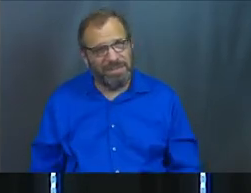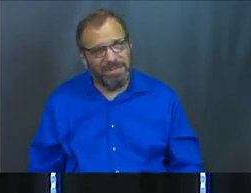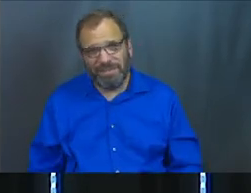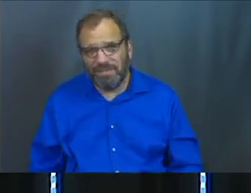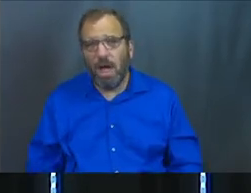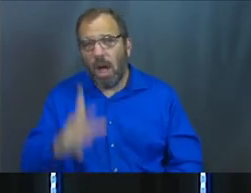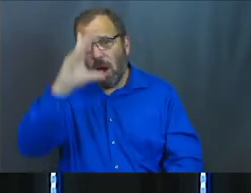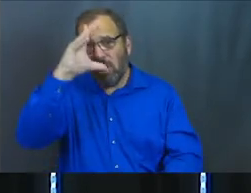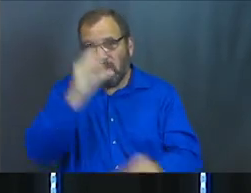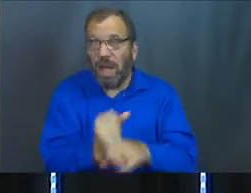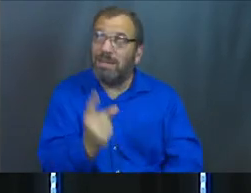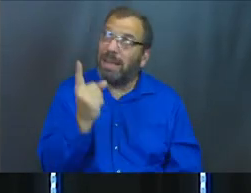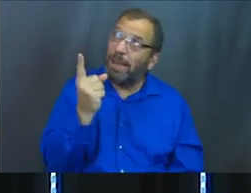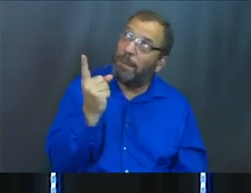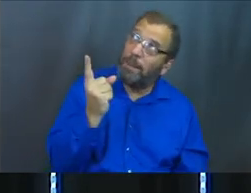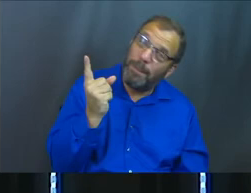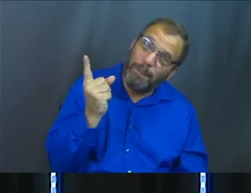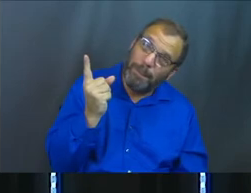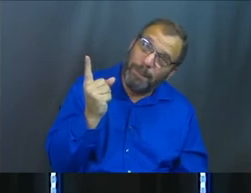Trust him.